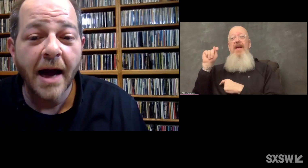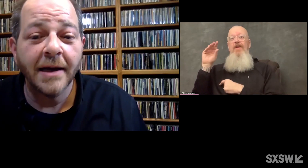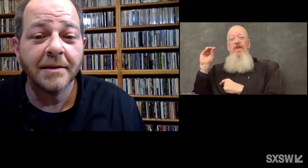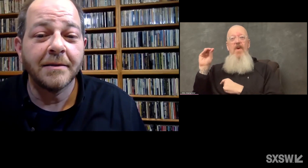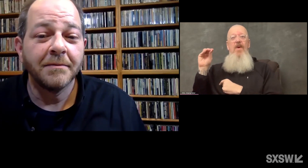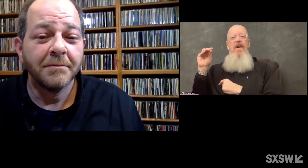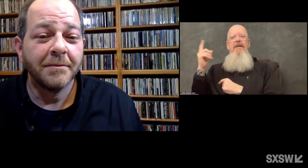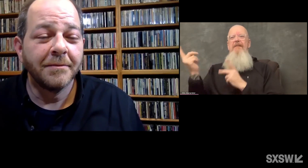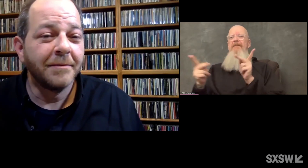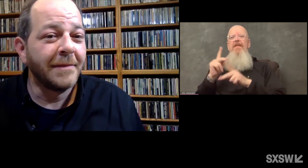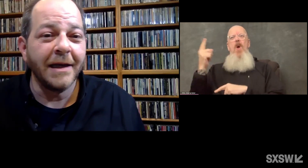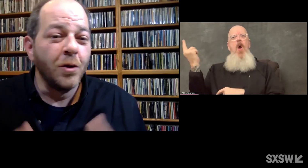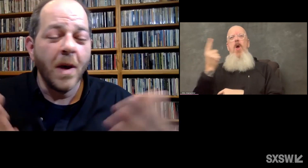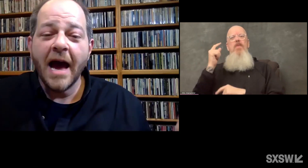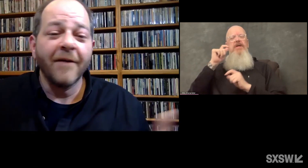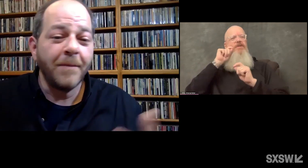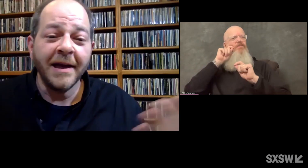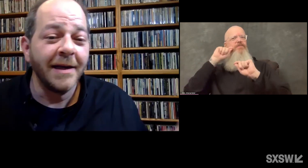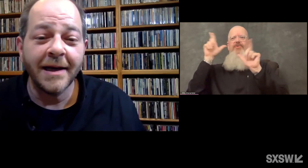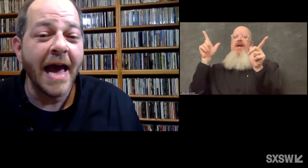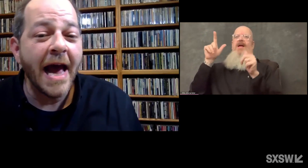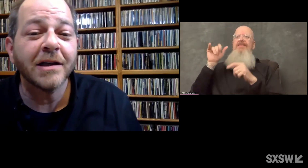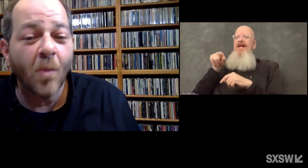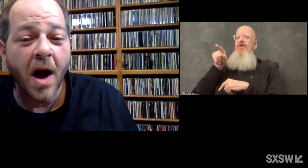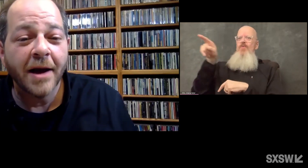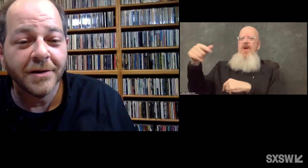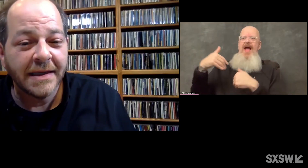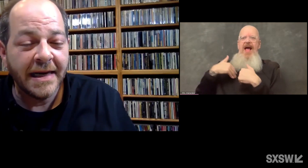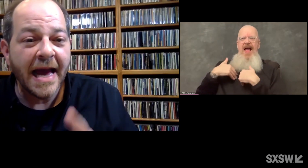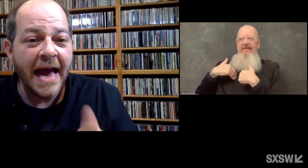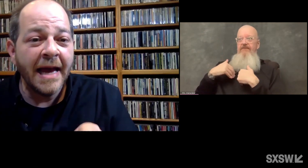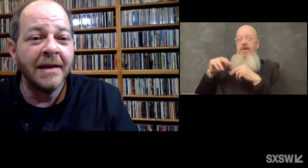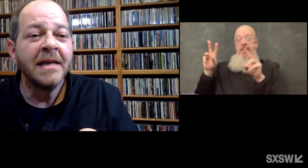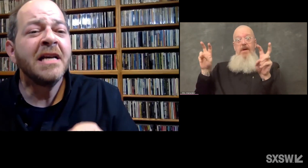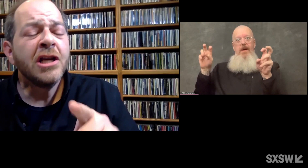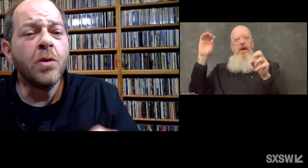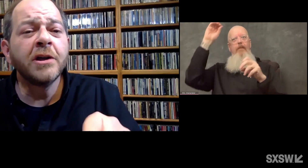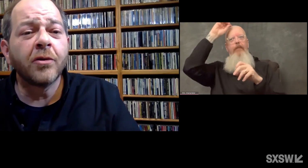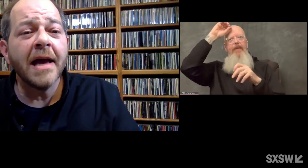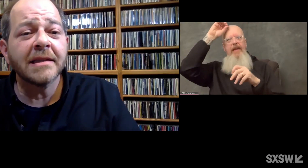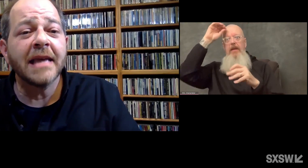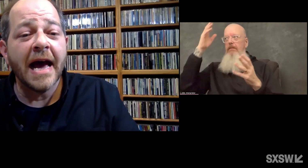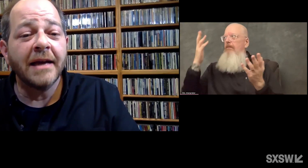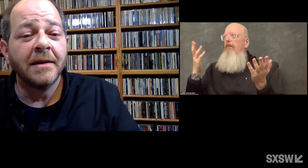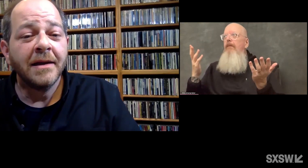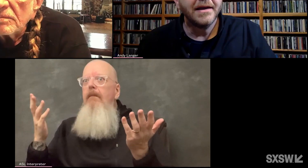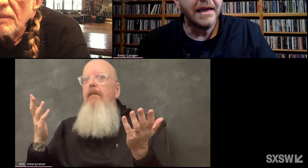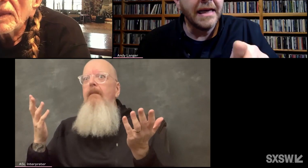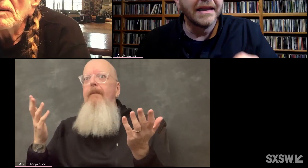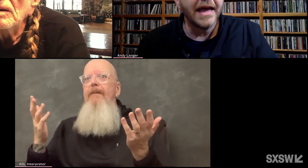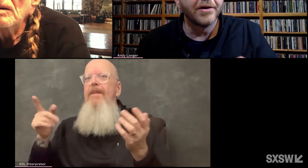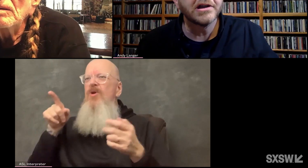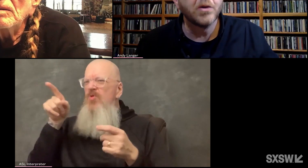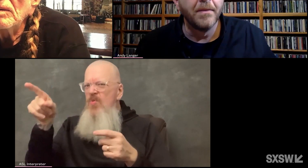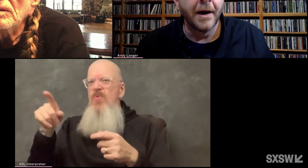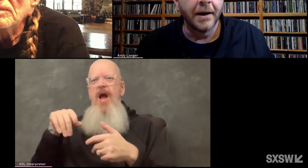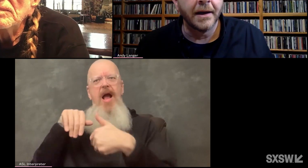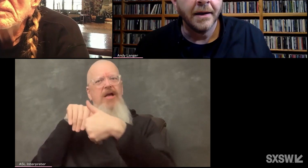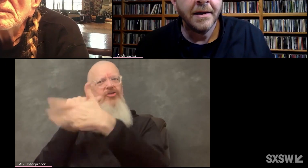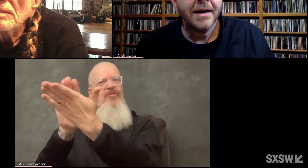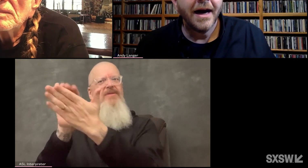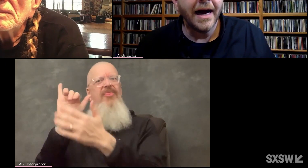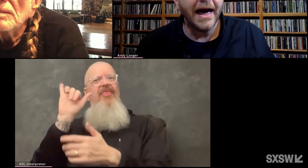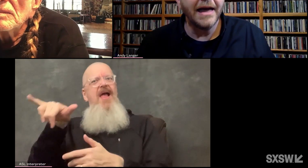surprised that you have opinion X, Y, or Z, and you address that in Letters to